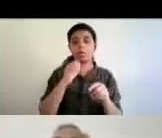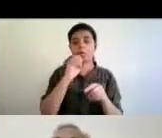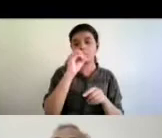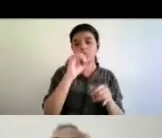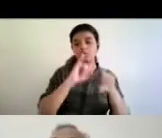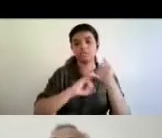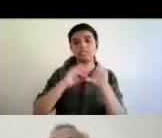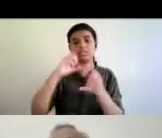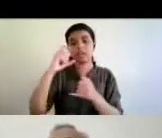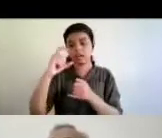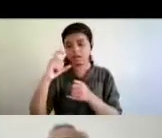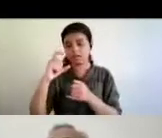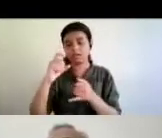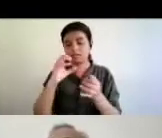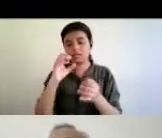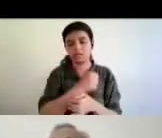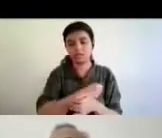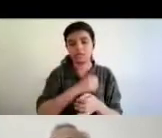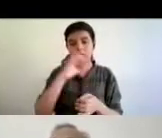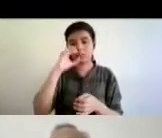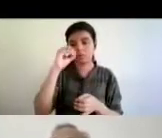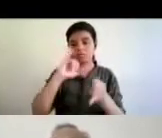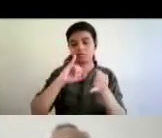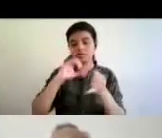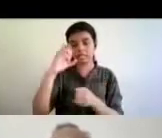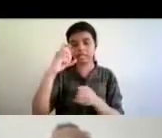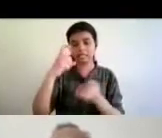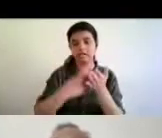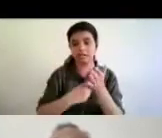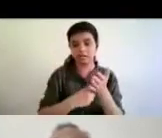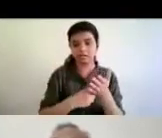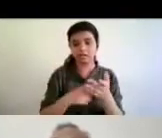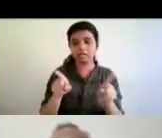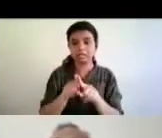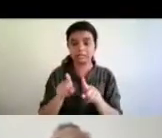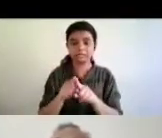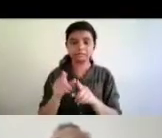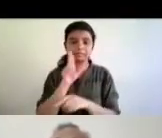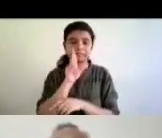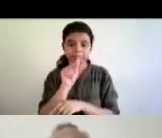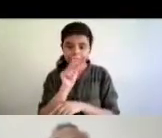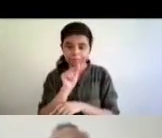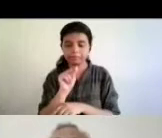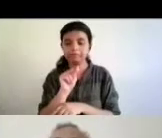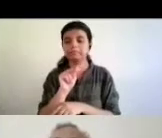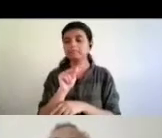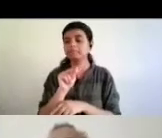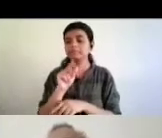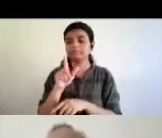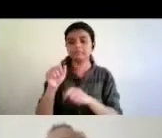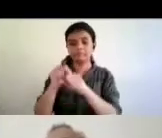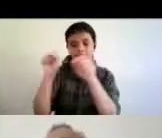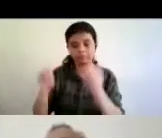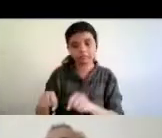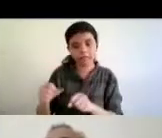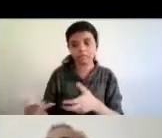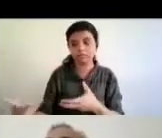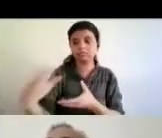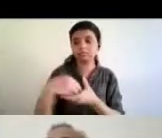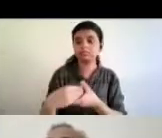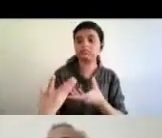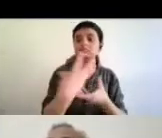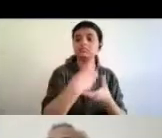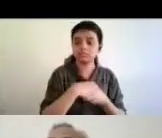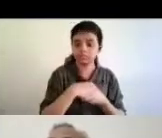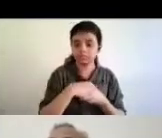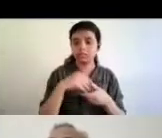languages we had to have our speech uh systems that had to be made to work in indian languages and all that work